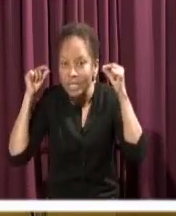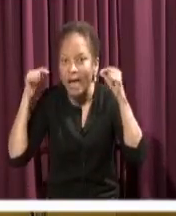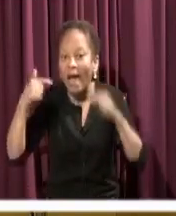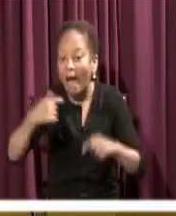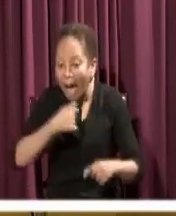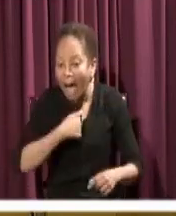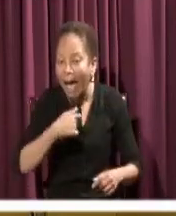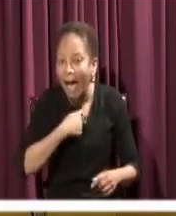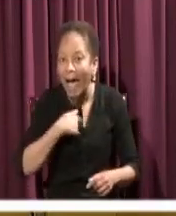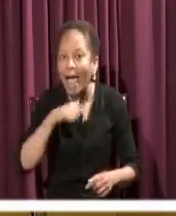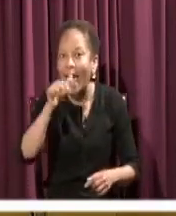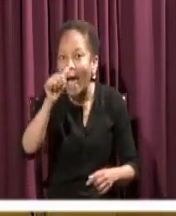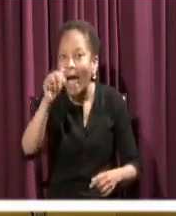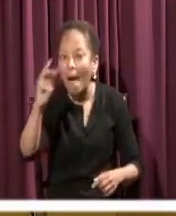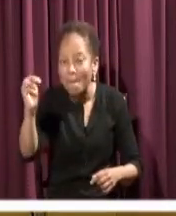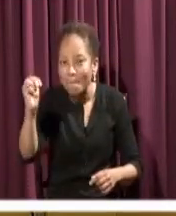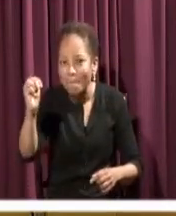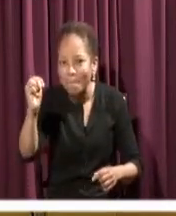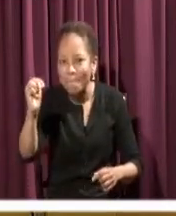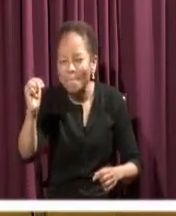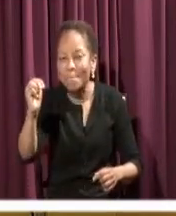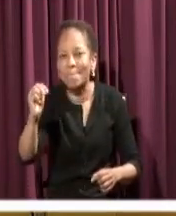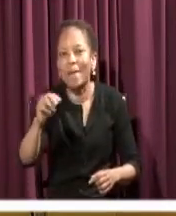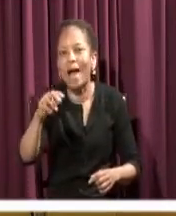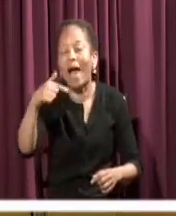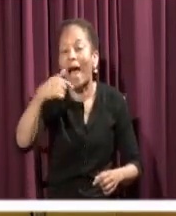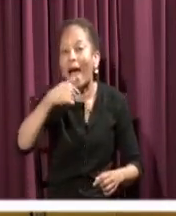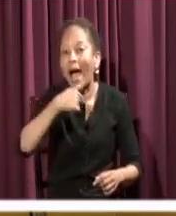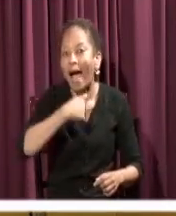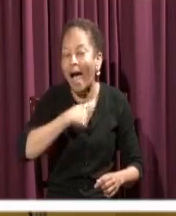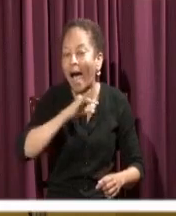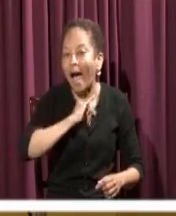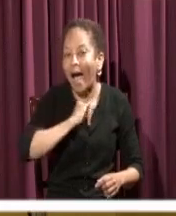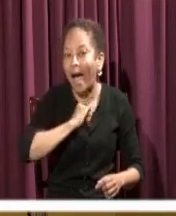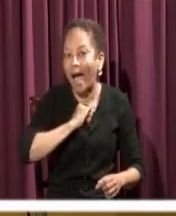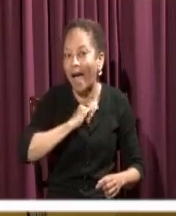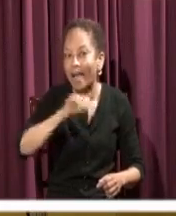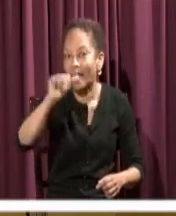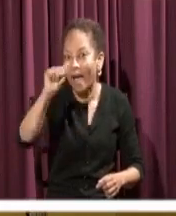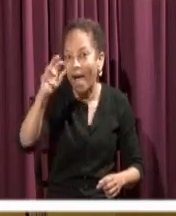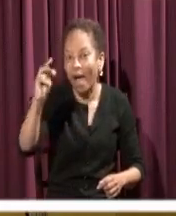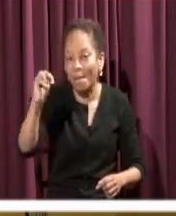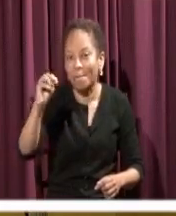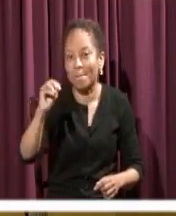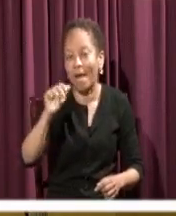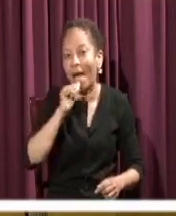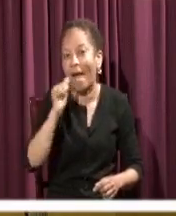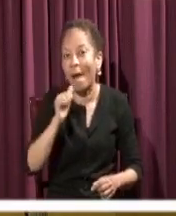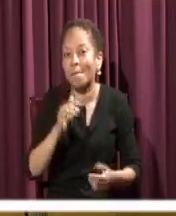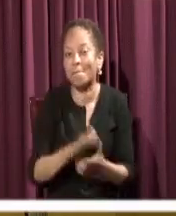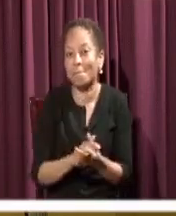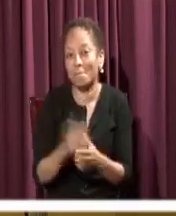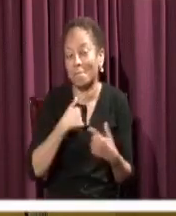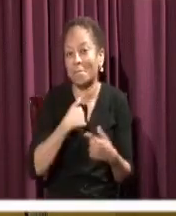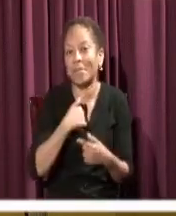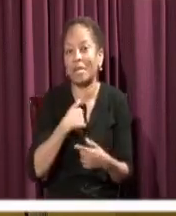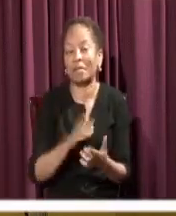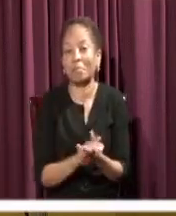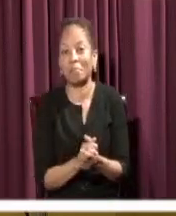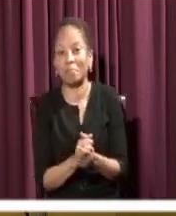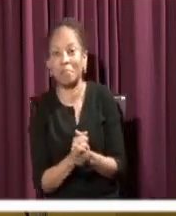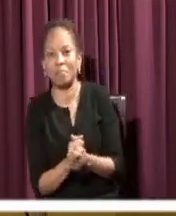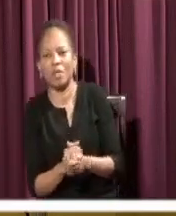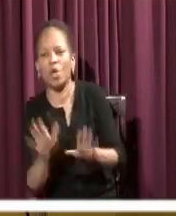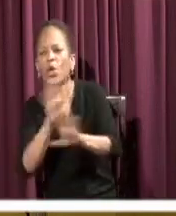am. Jesus invokes the divine name to communicate with his disciples to tell them why not to be afraid.